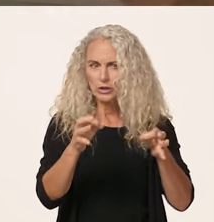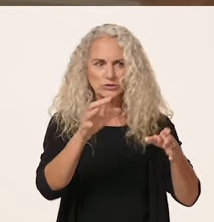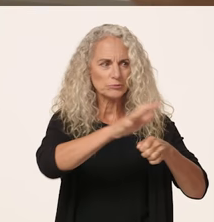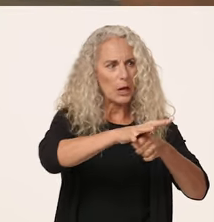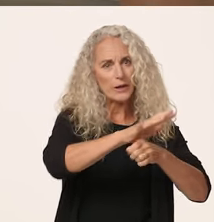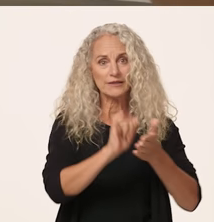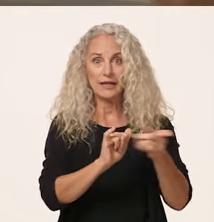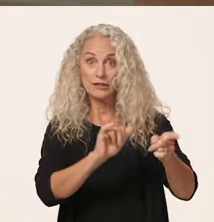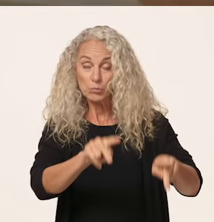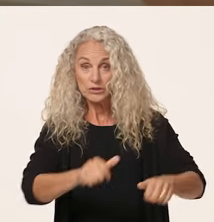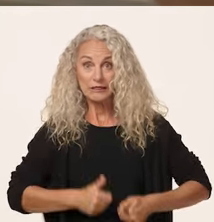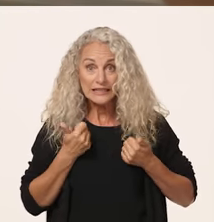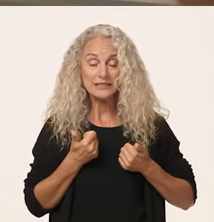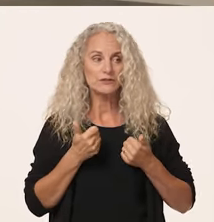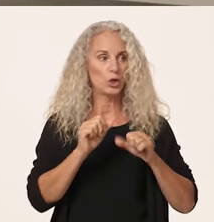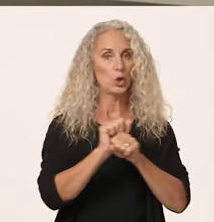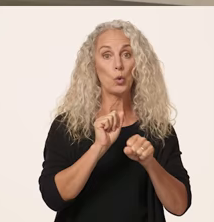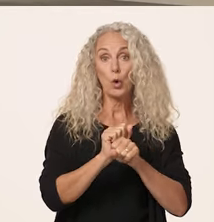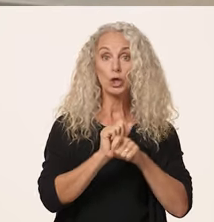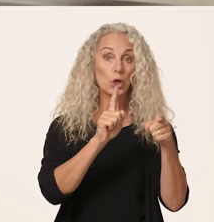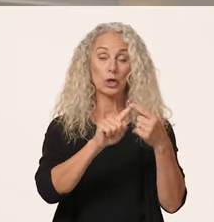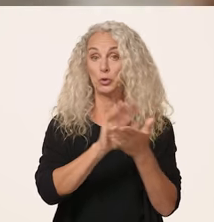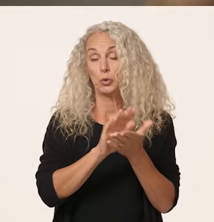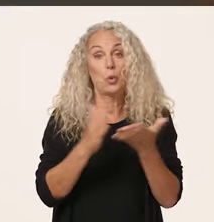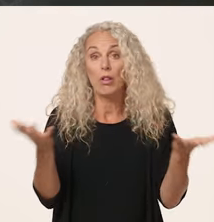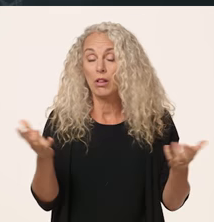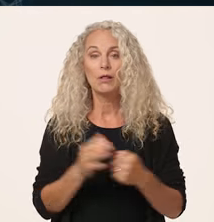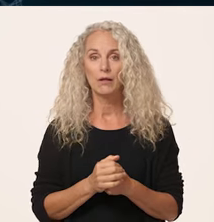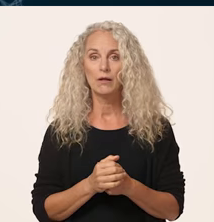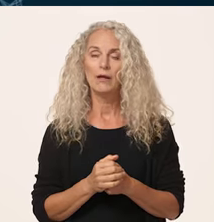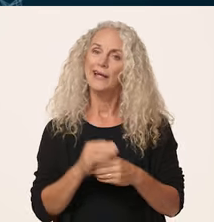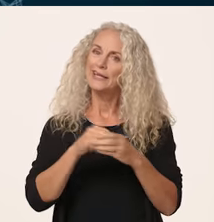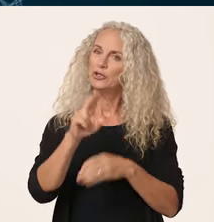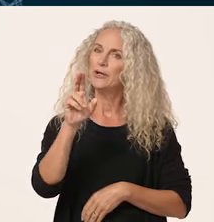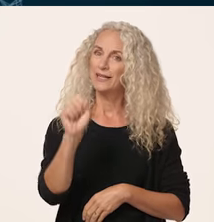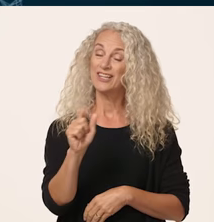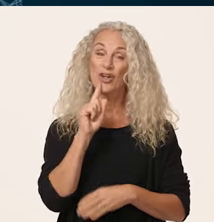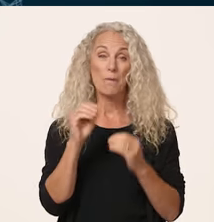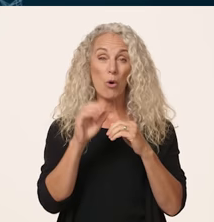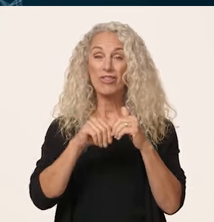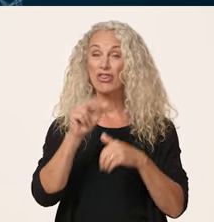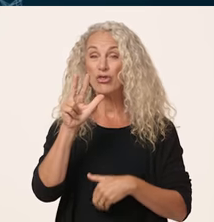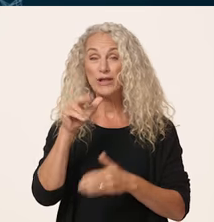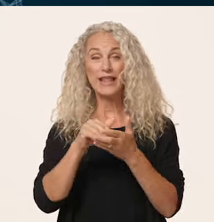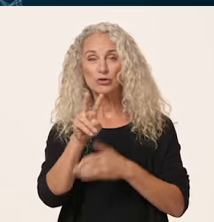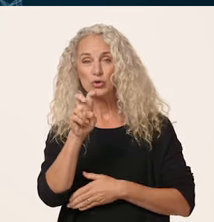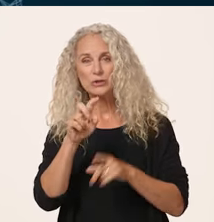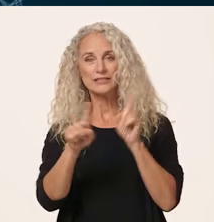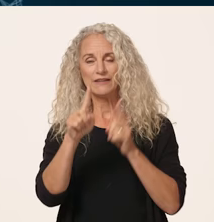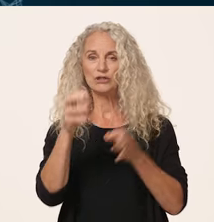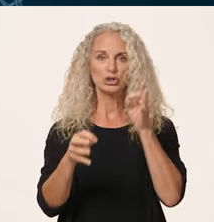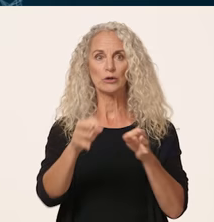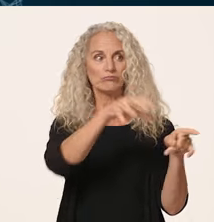and jurisdictions in which the candidate has lived, worked, or gone to school. In the United States, there are more than 3